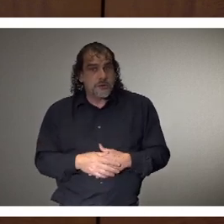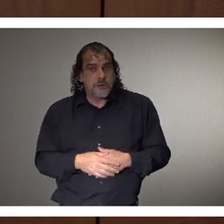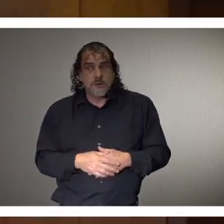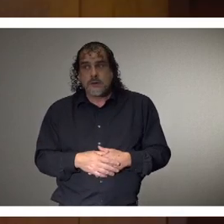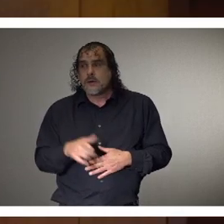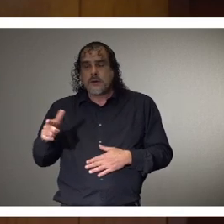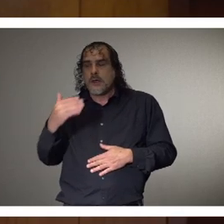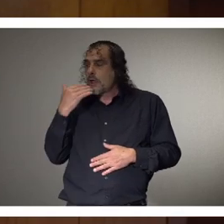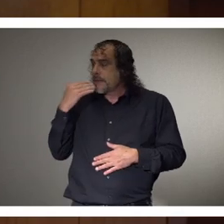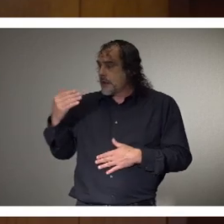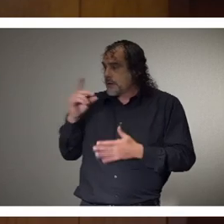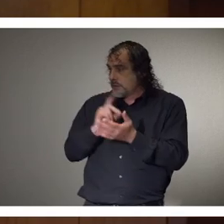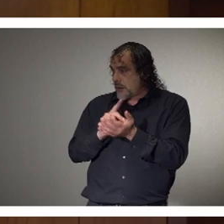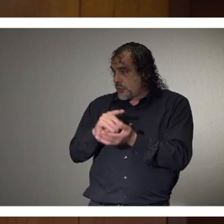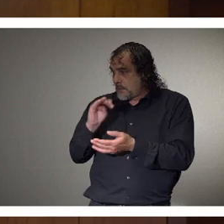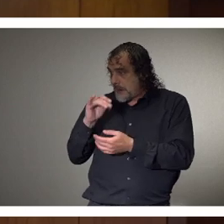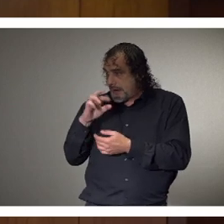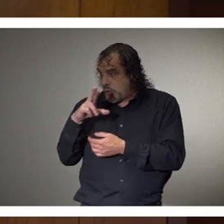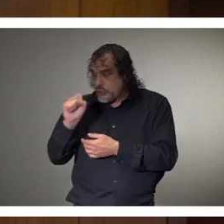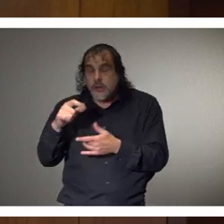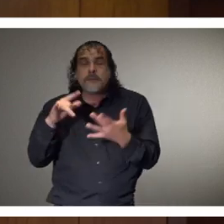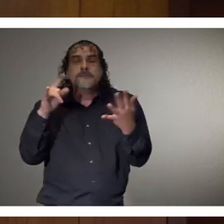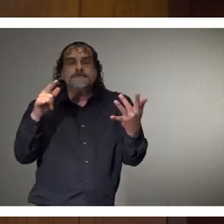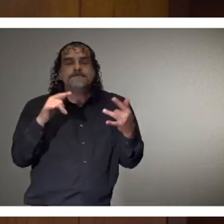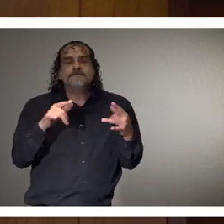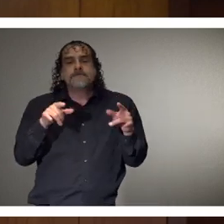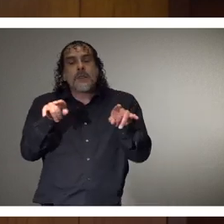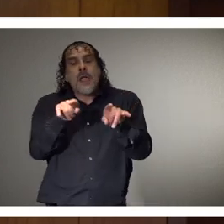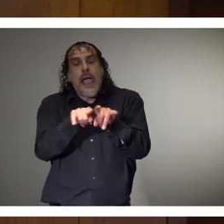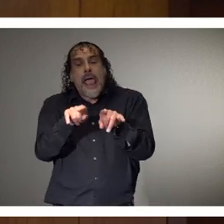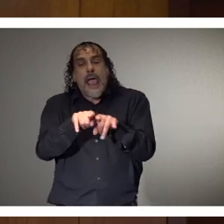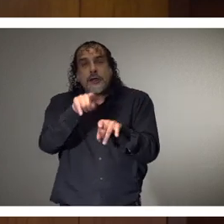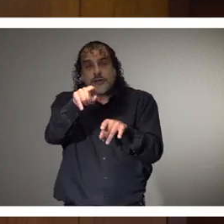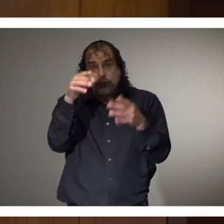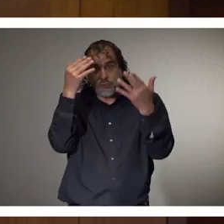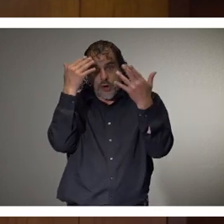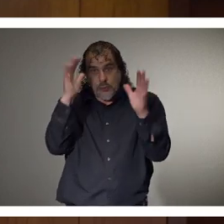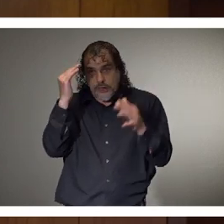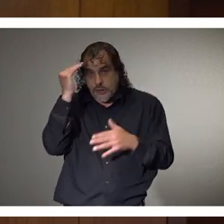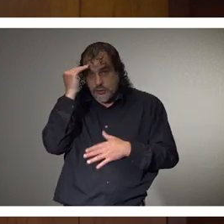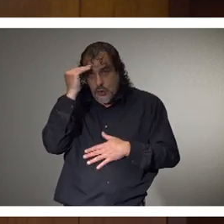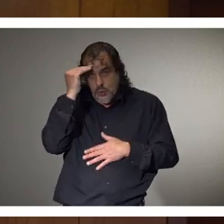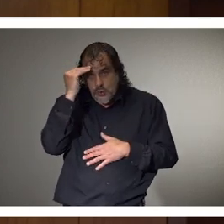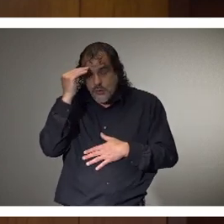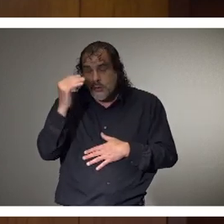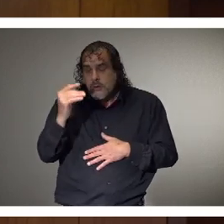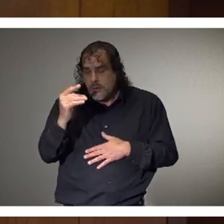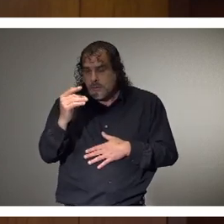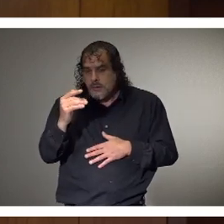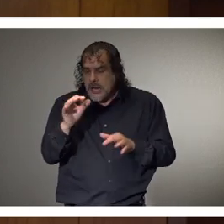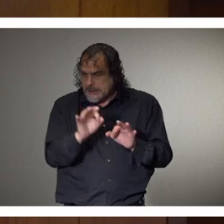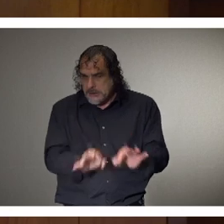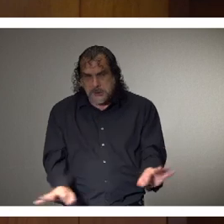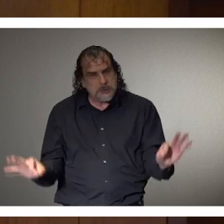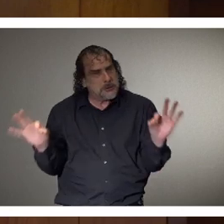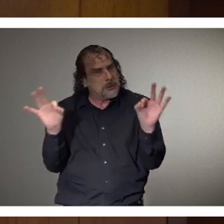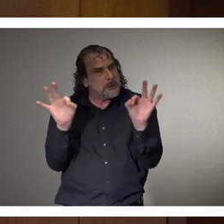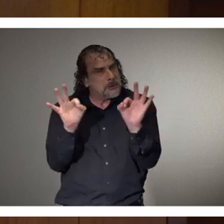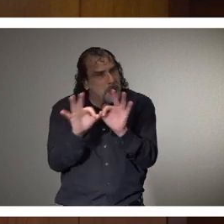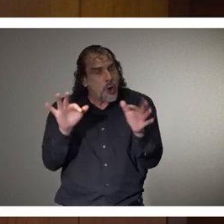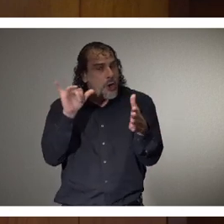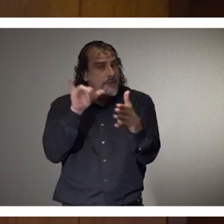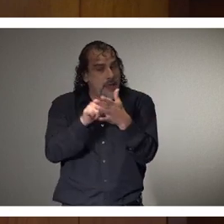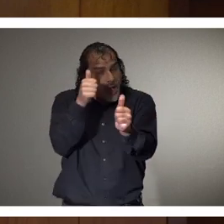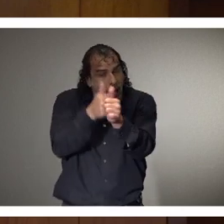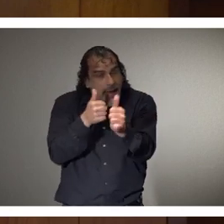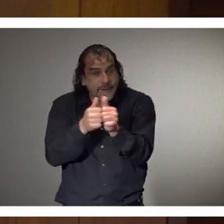Thank you, Dr. Byers. As you, uh, as you know, uh, it is critically important that every Mississippian step